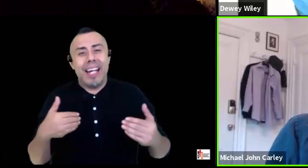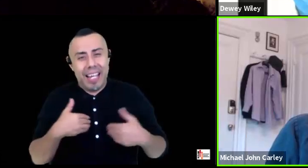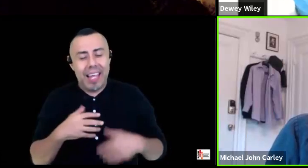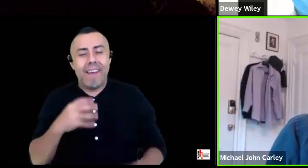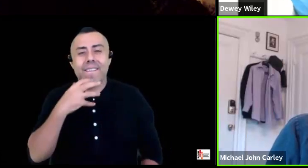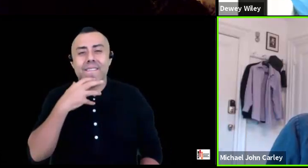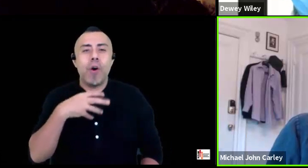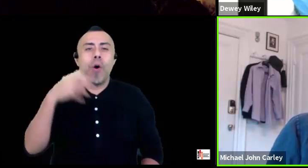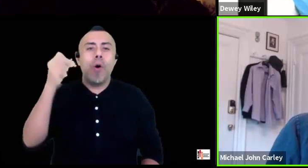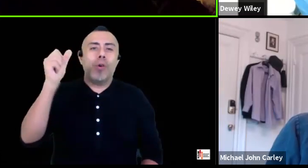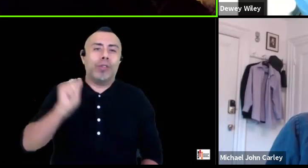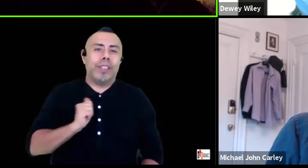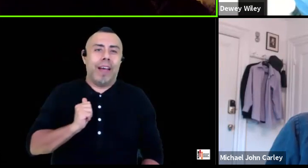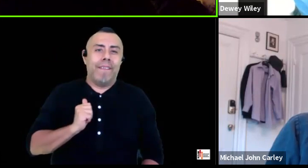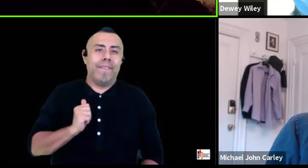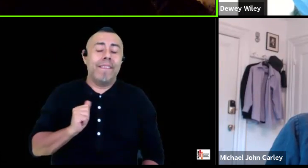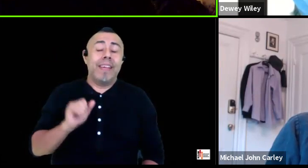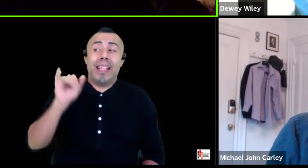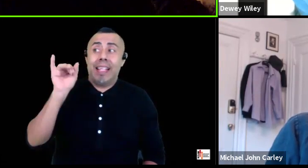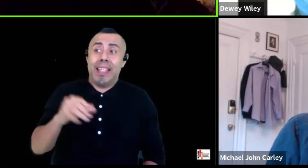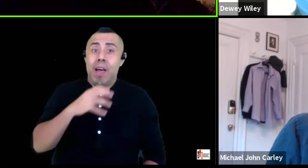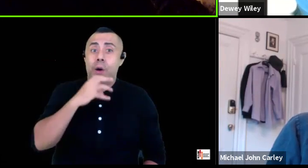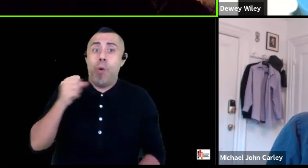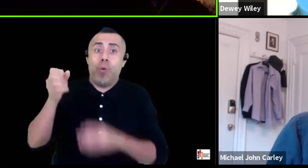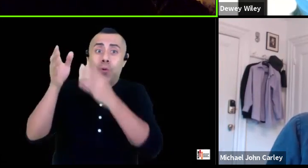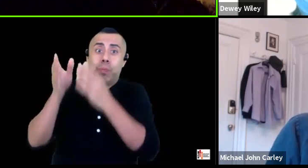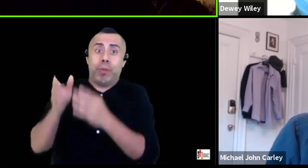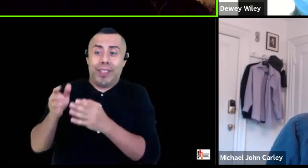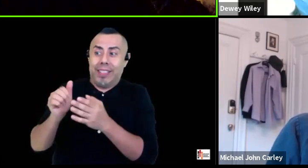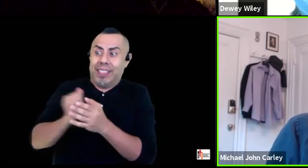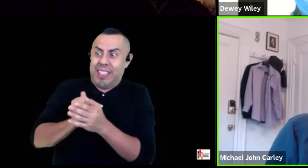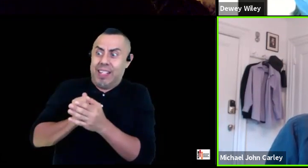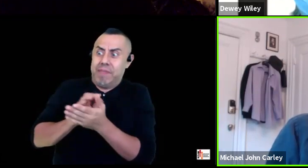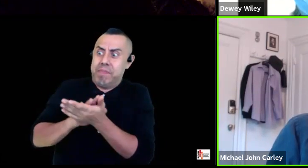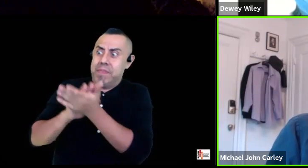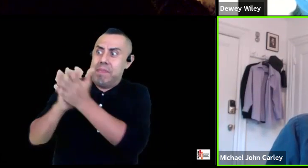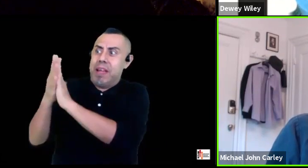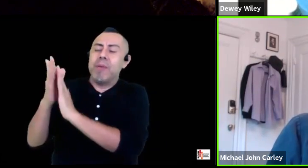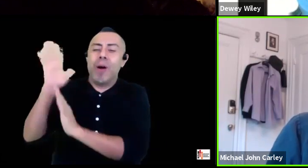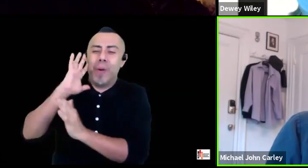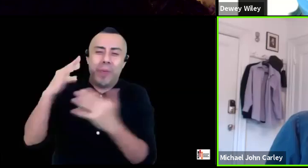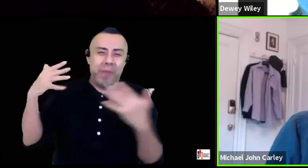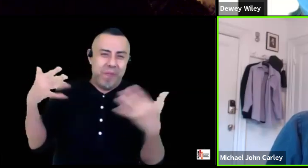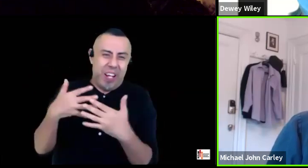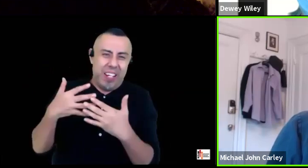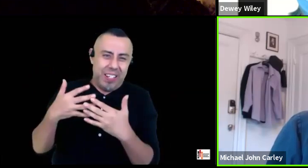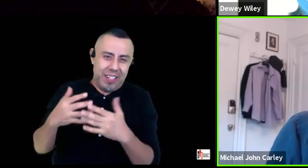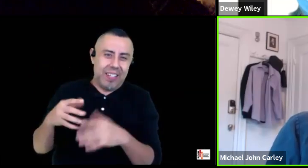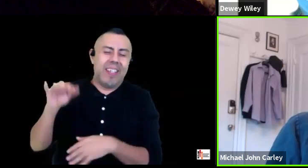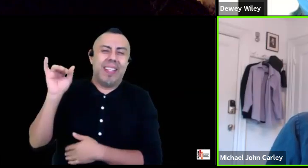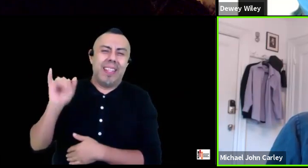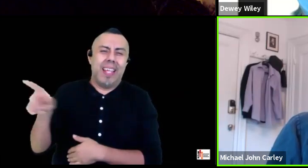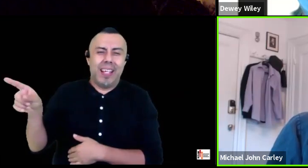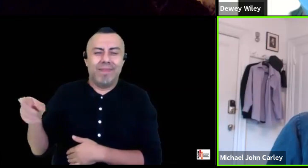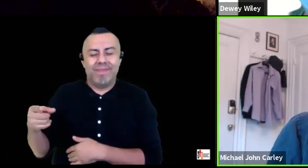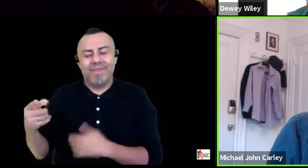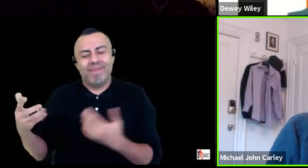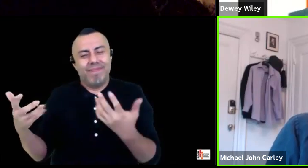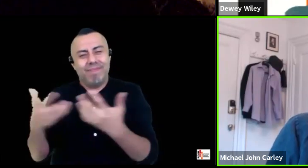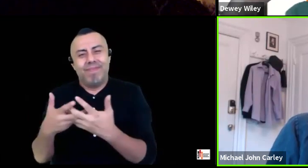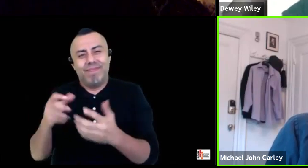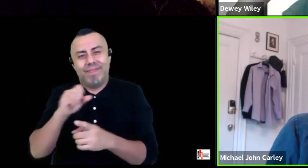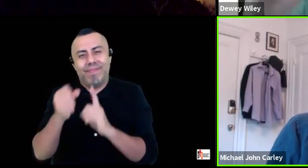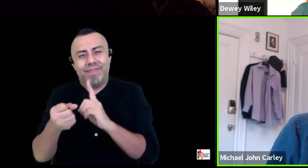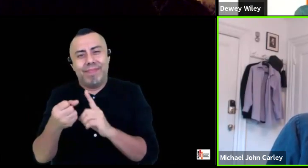petrified of becoming you know and i think that was more to the case because you know i think we were having a conversation at one